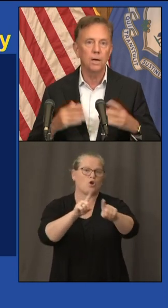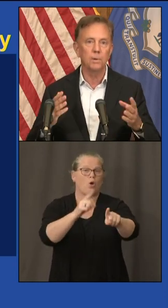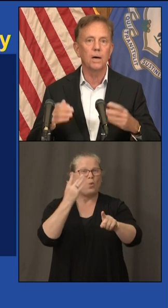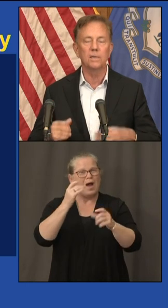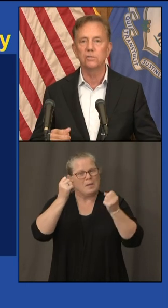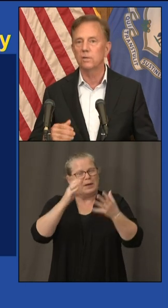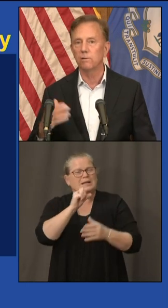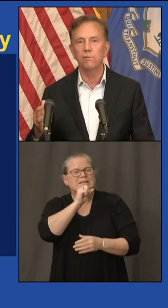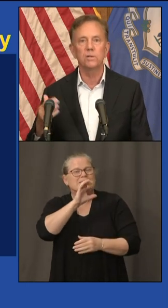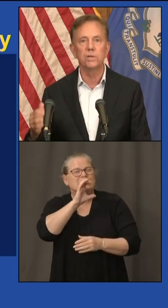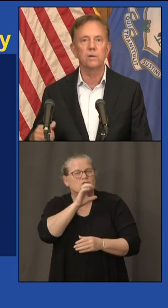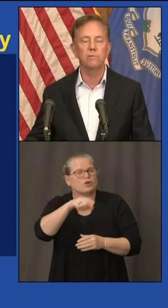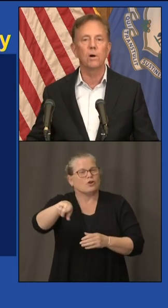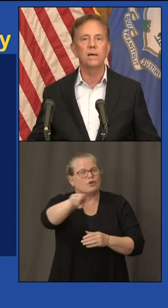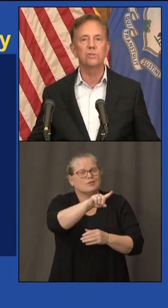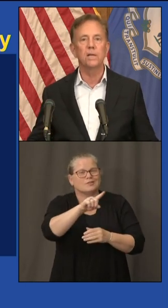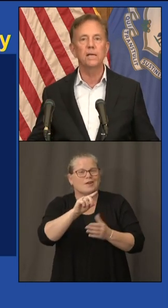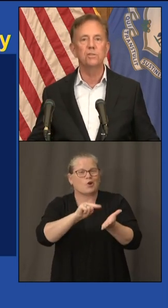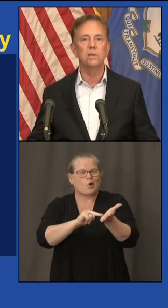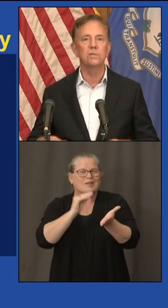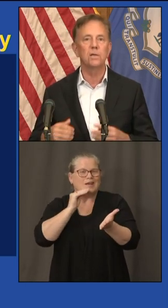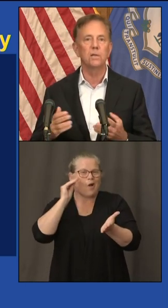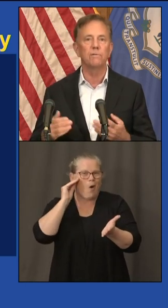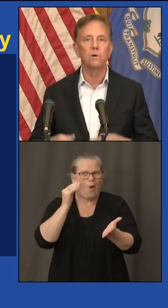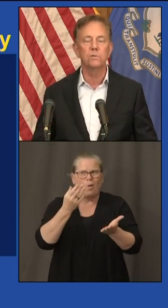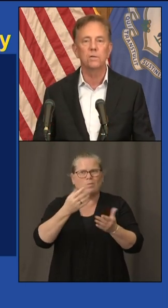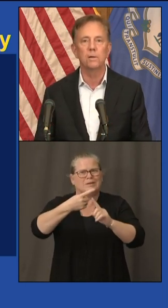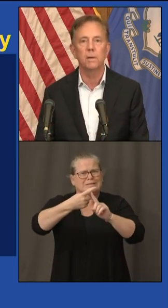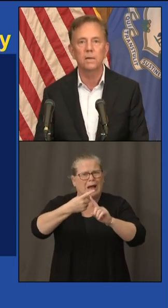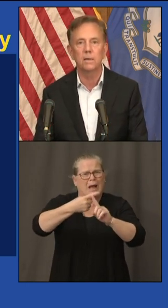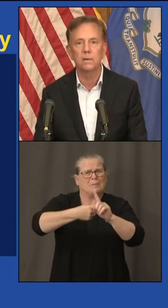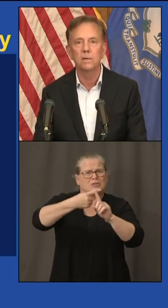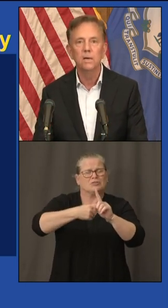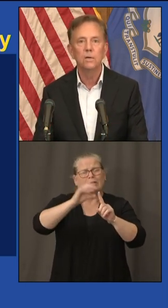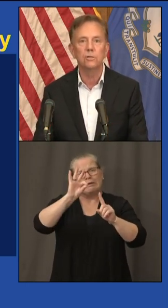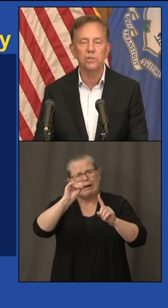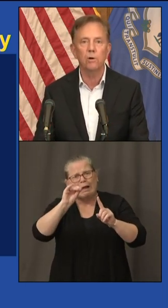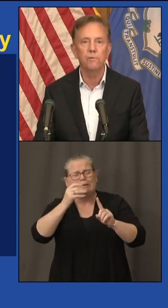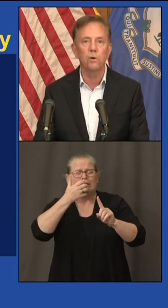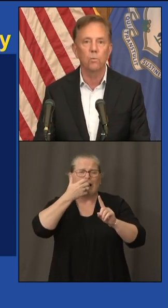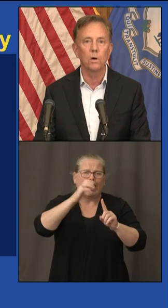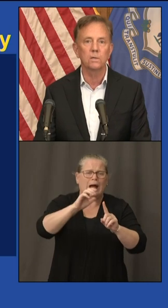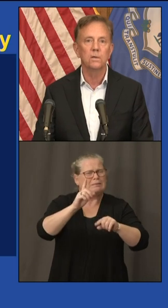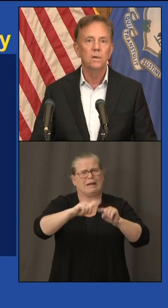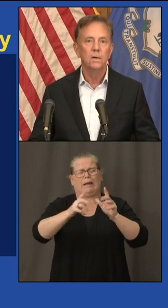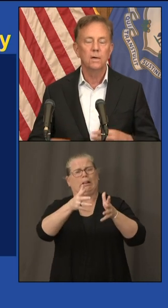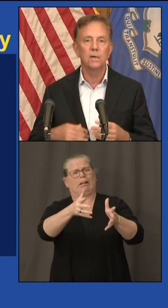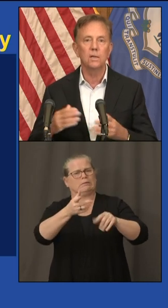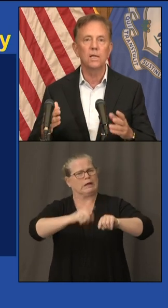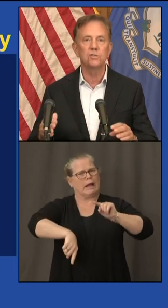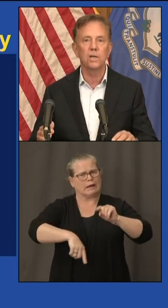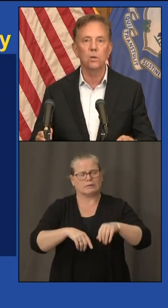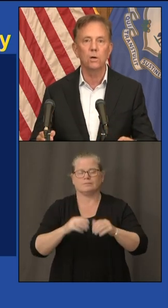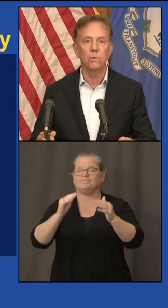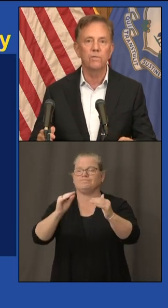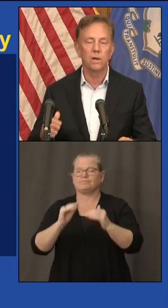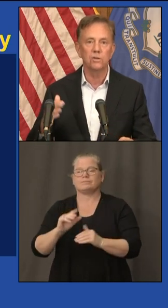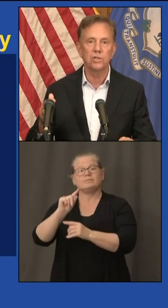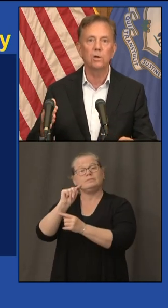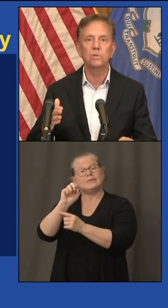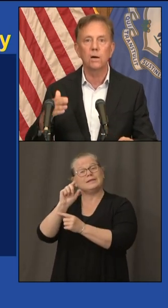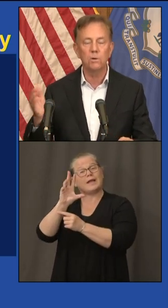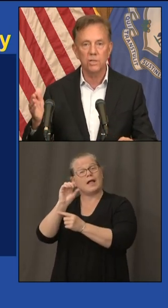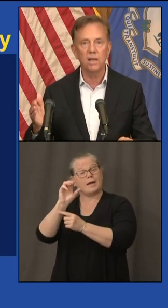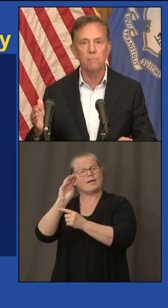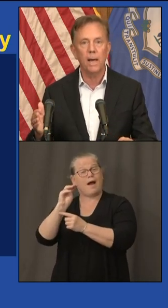telecom guys you know frontier verizon at t the folks that make uh your cell phone work uh you know they said look we've got